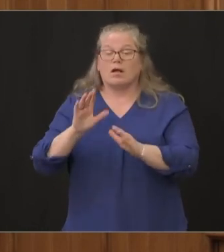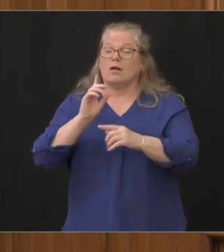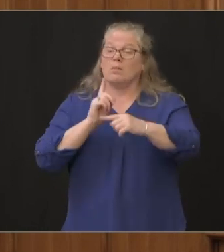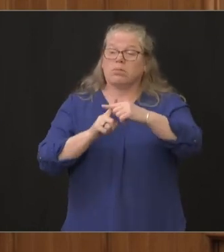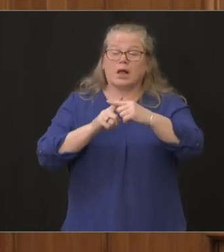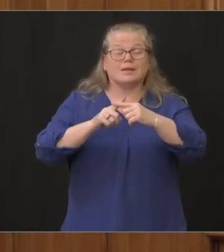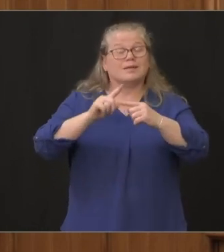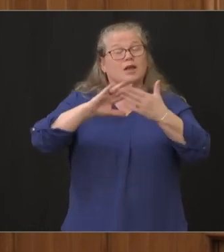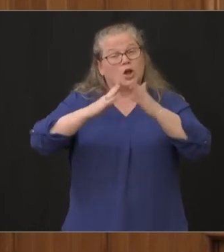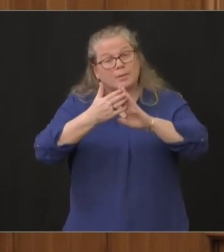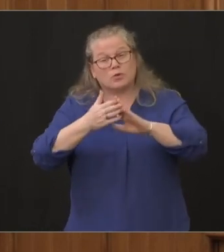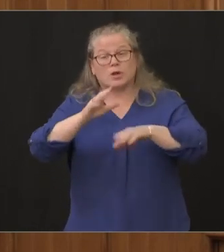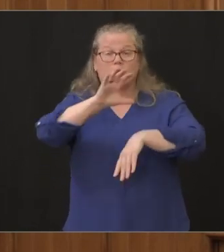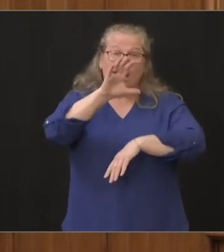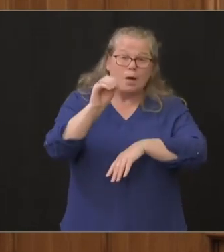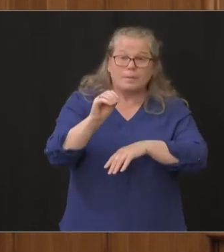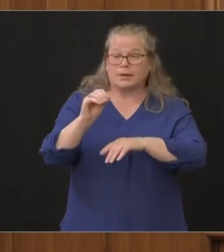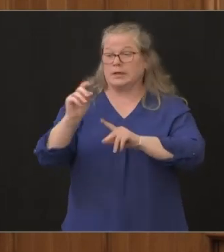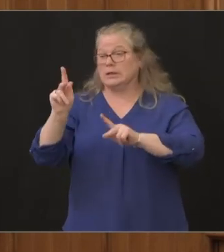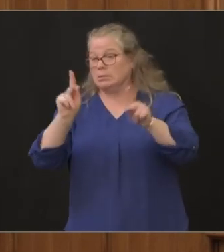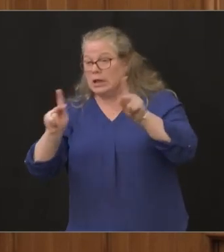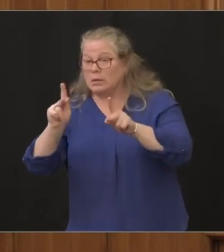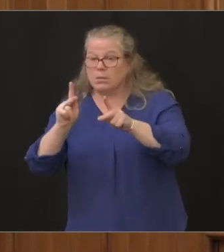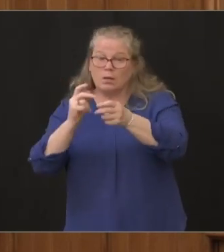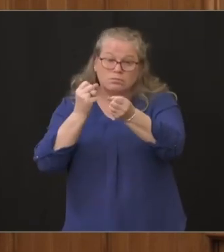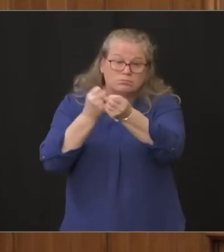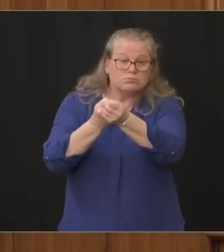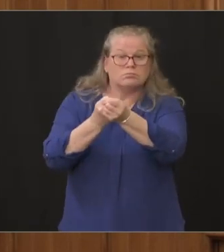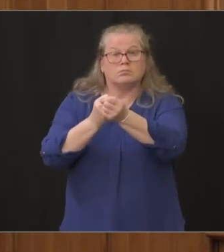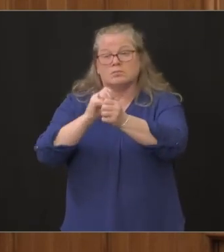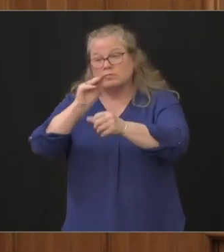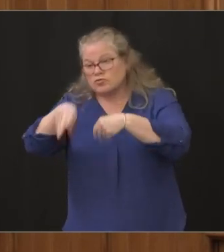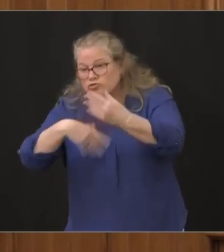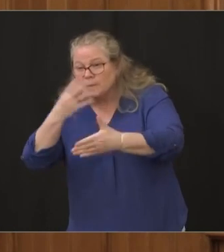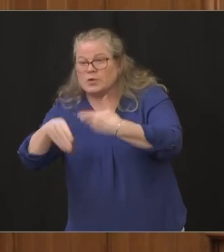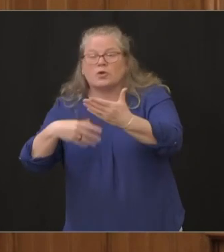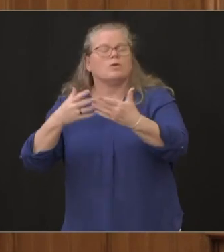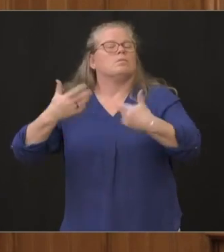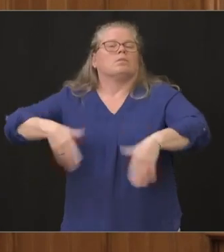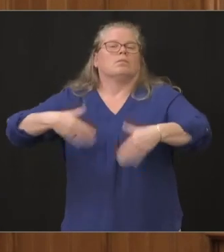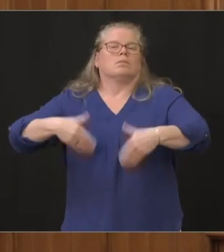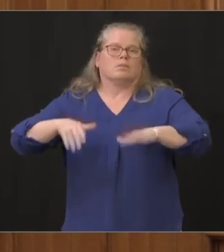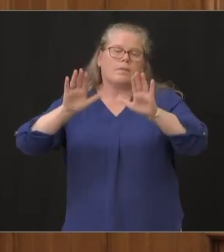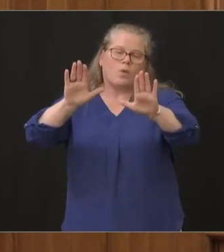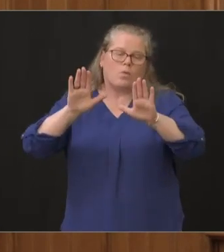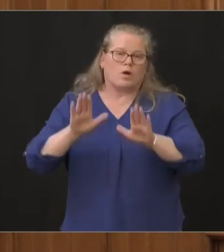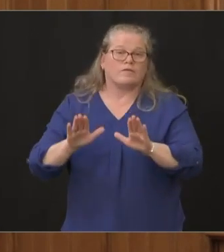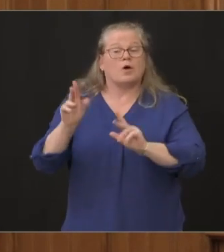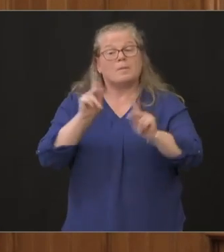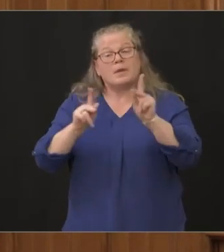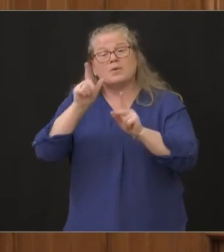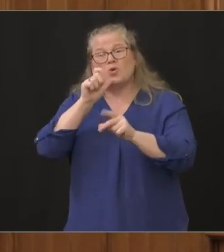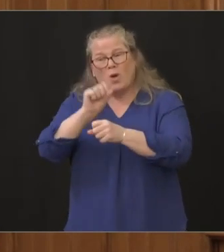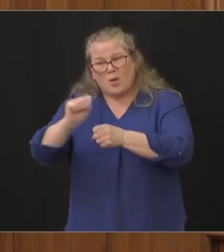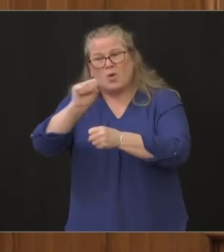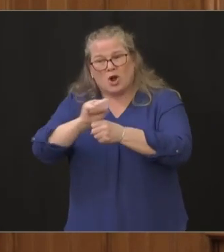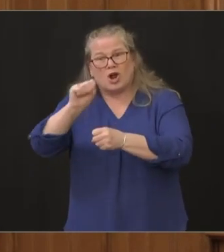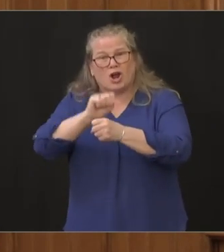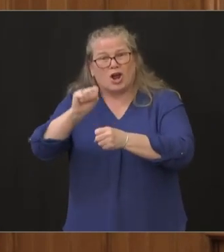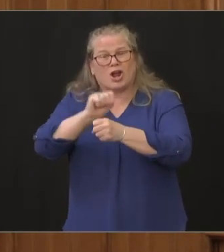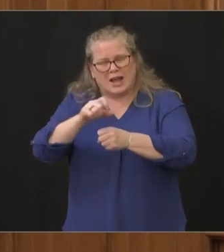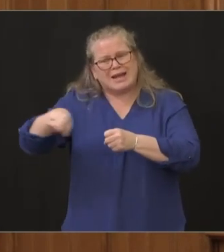individuals in their own homes the outpouring of support has been incredible and it means a lot to the people who are on the front lines working